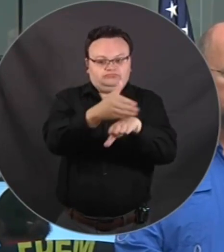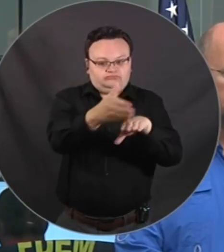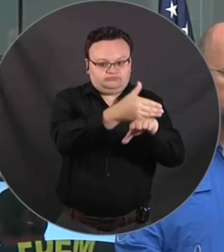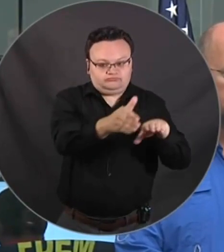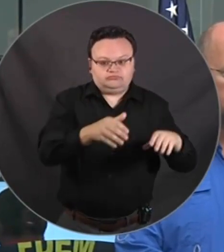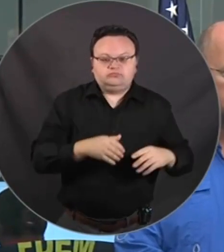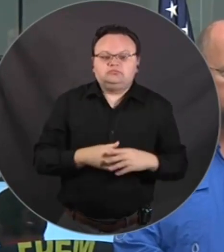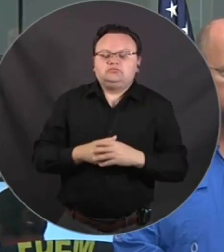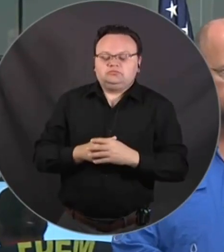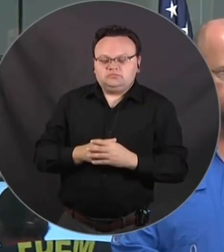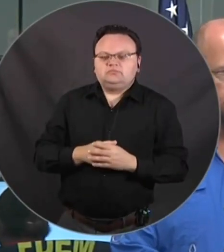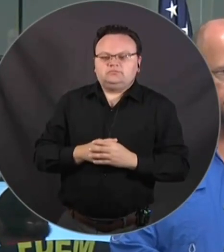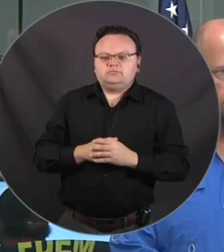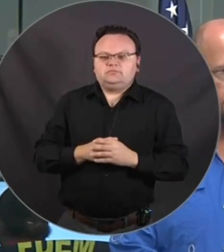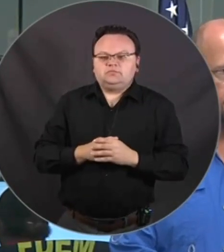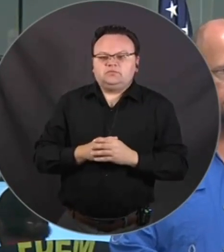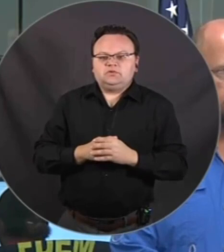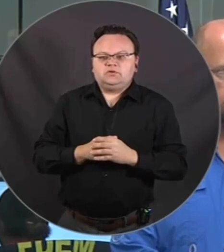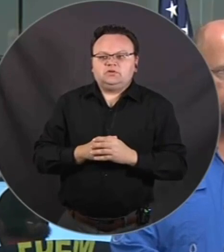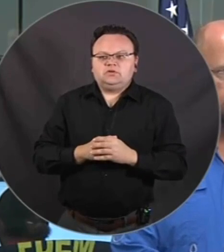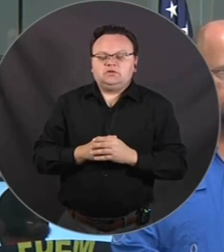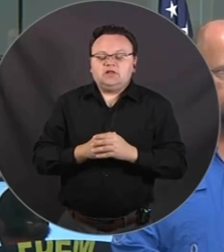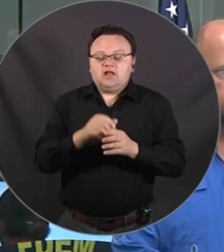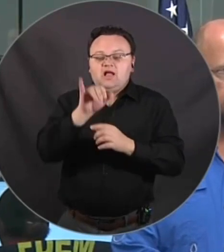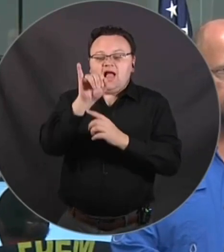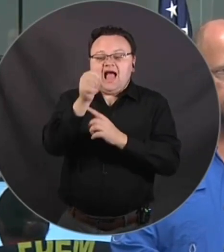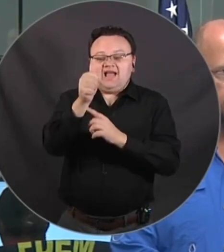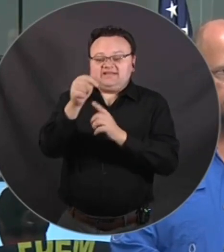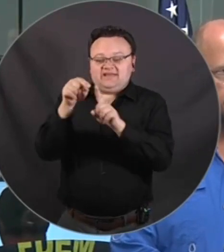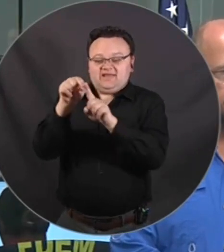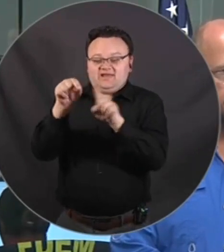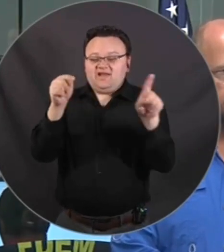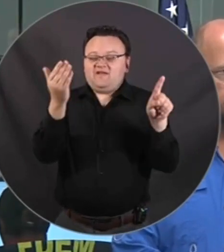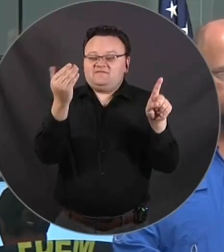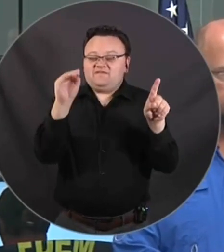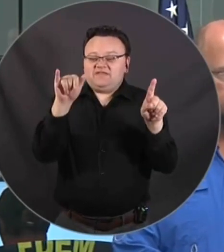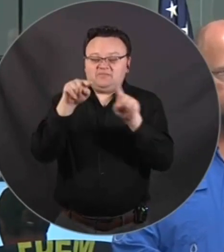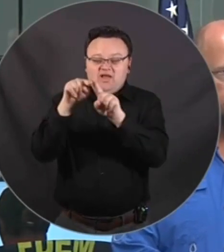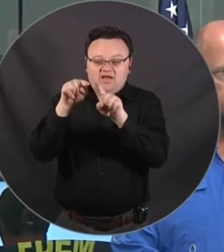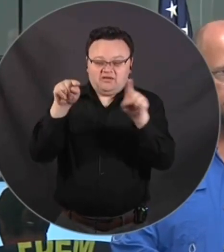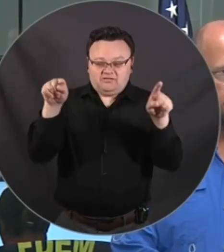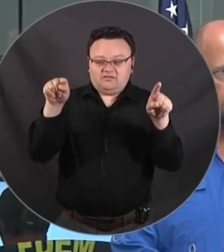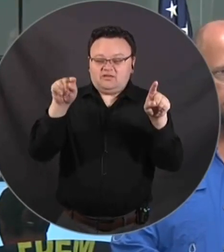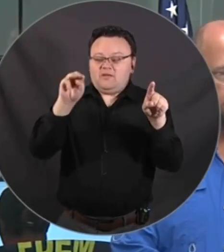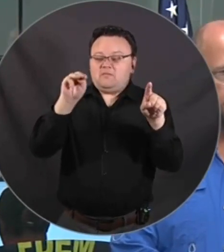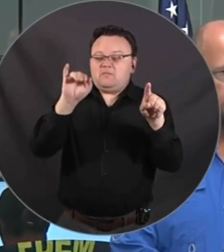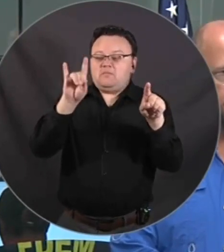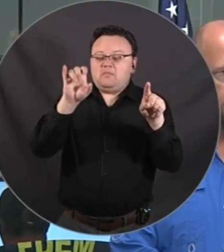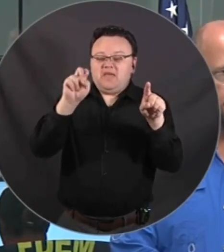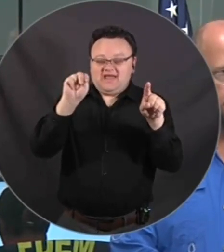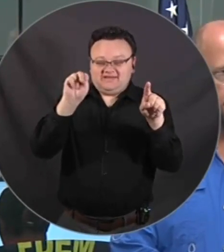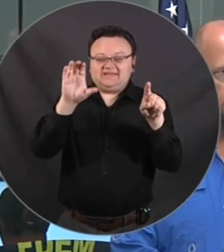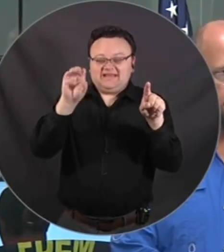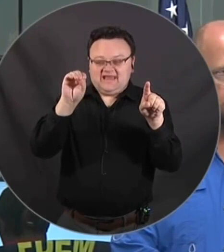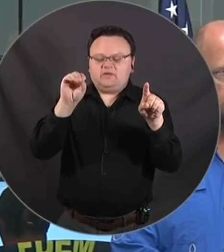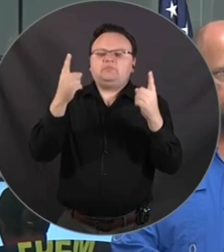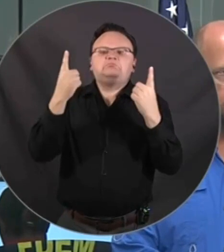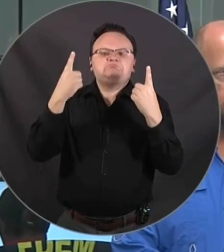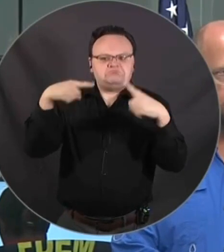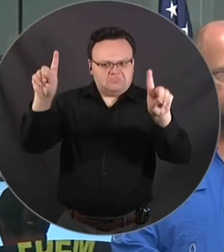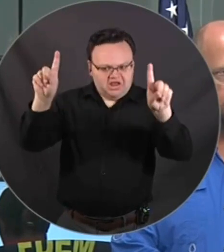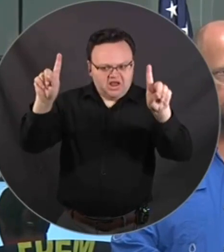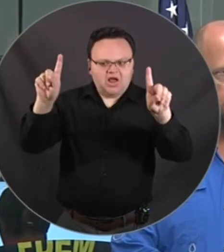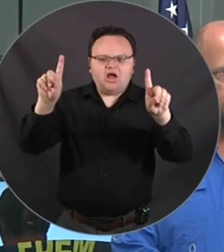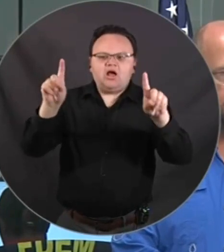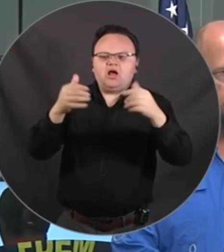doing that. The 15 mile stretch of I-10 that was closed yesterday in Madison County was cleared and reopened